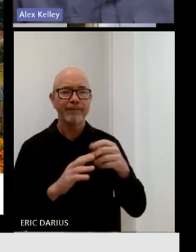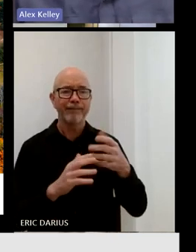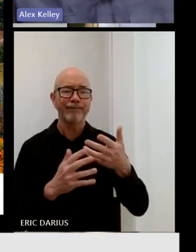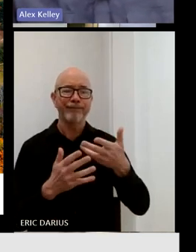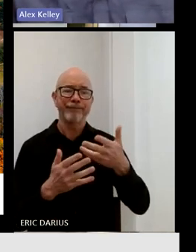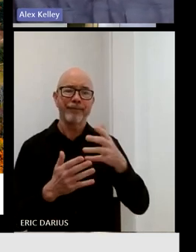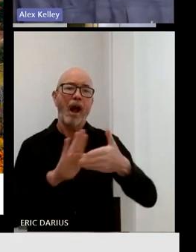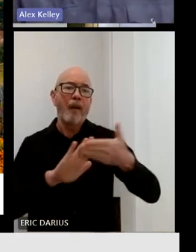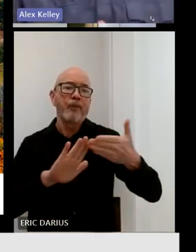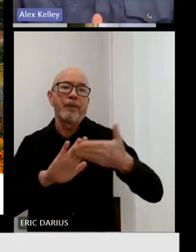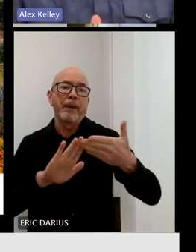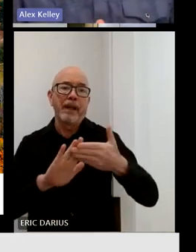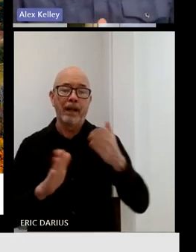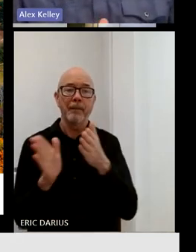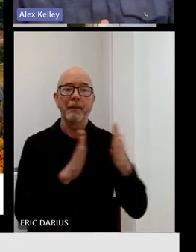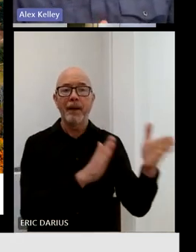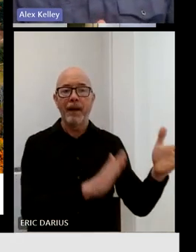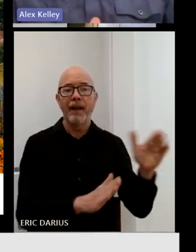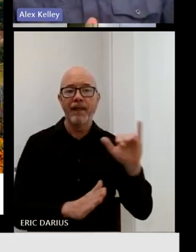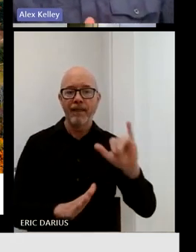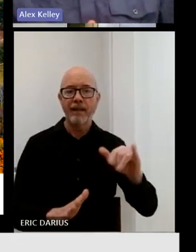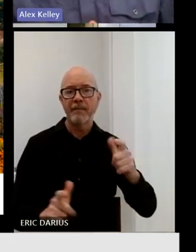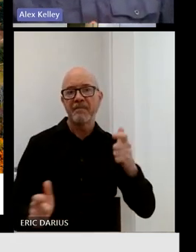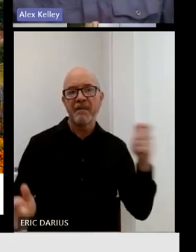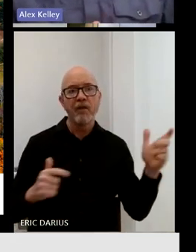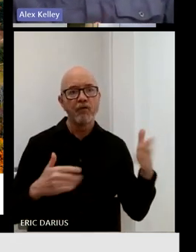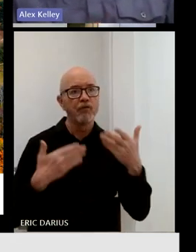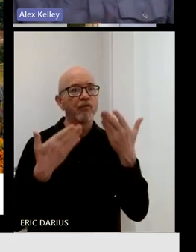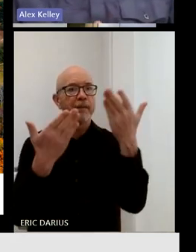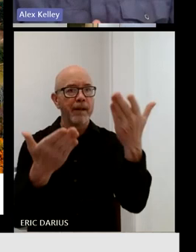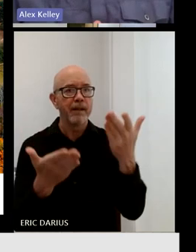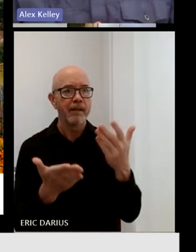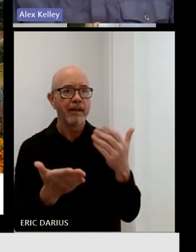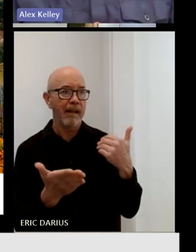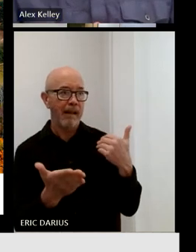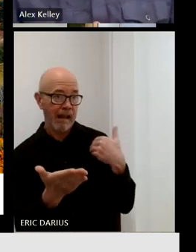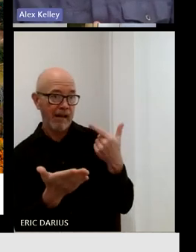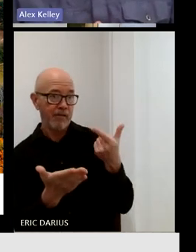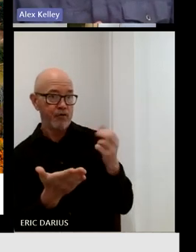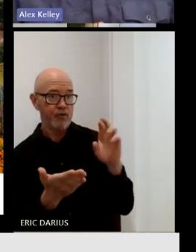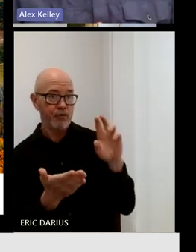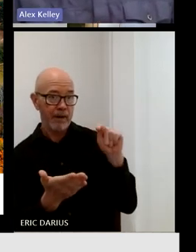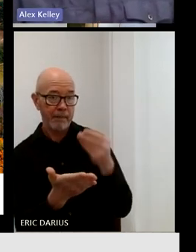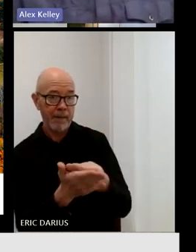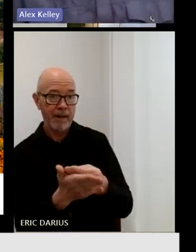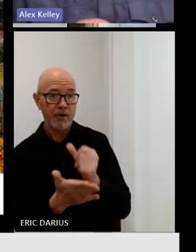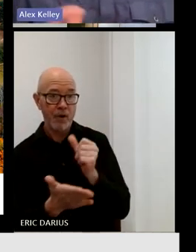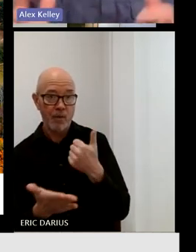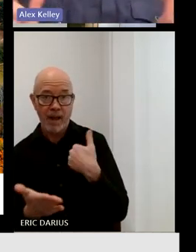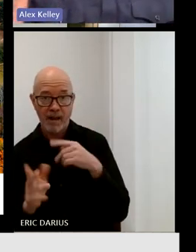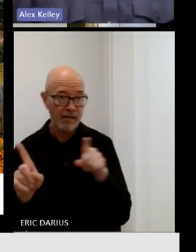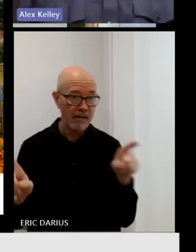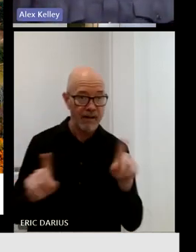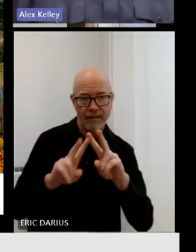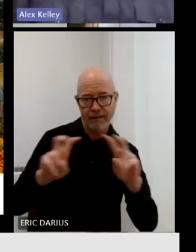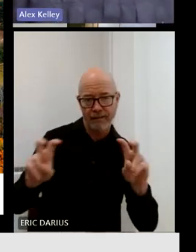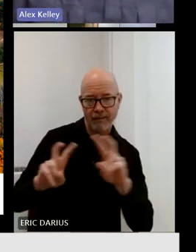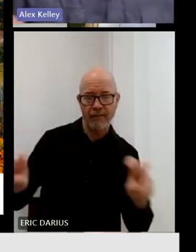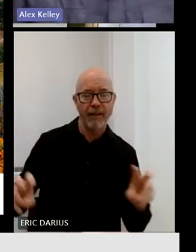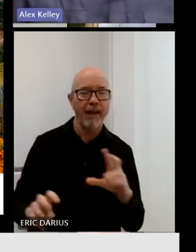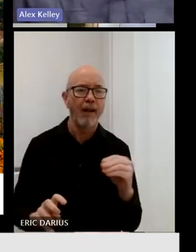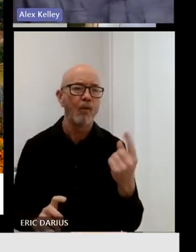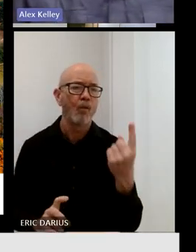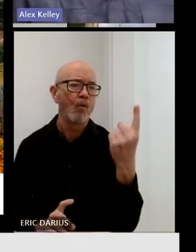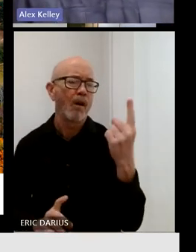primary recommendations on that front. But I think, again, the kind of marquee piece in this